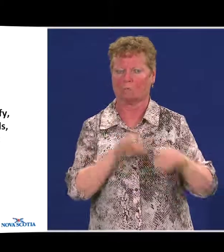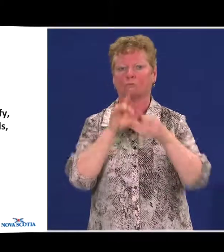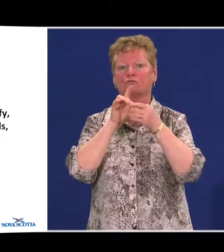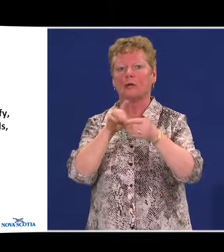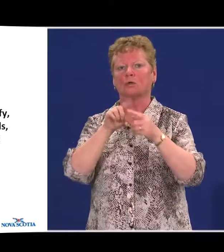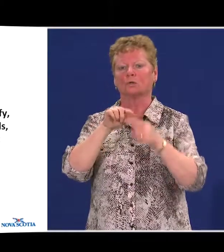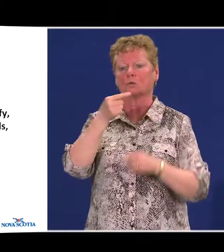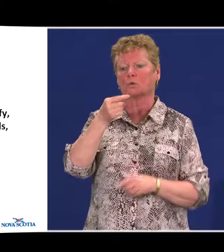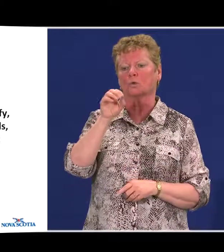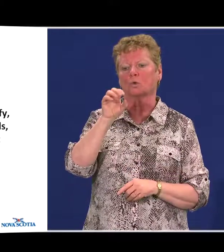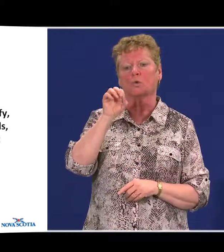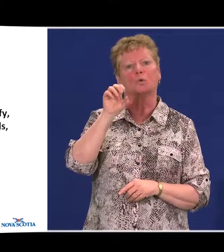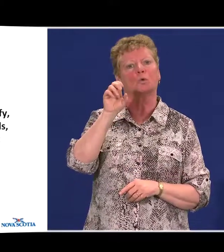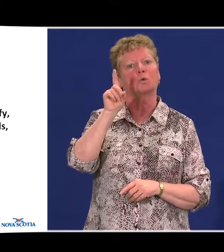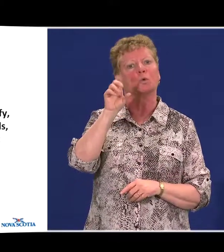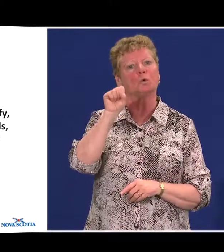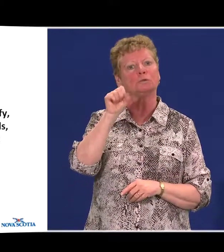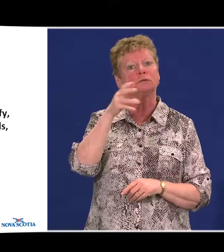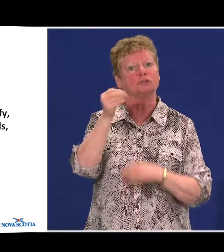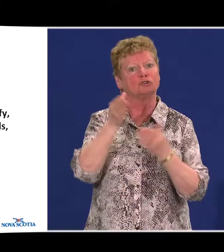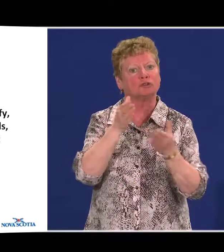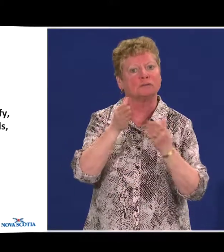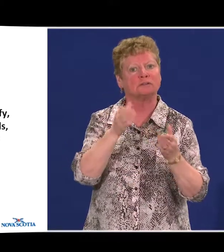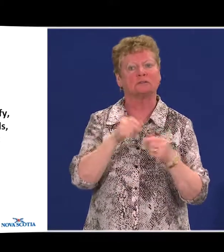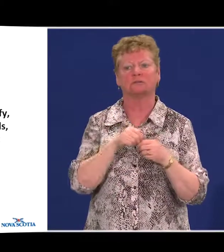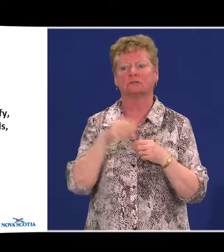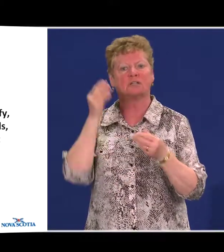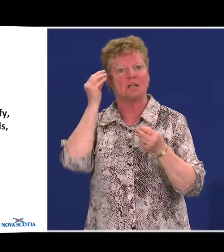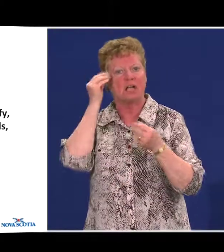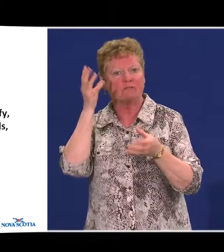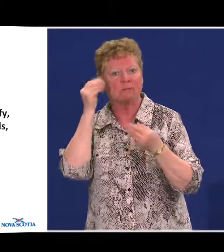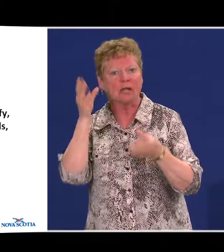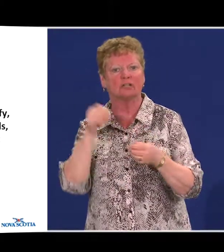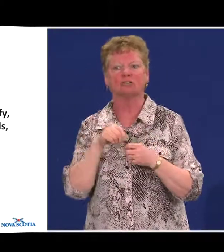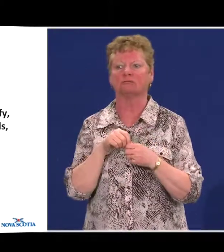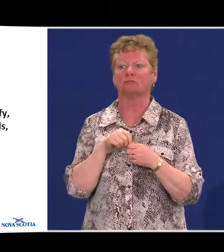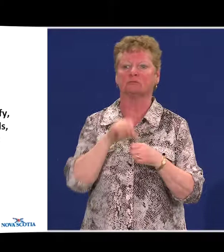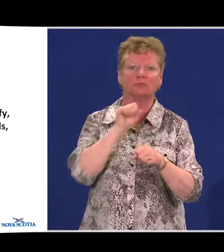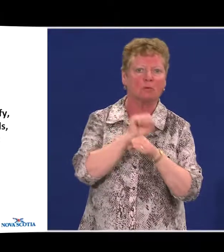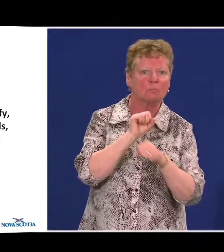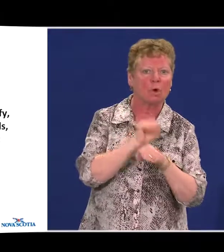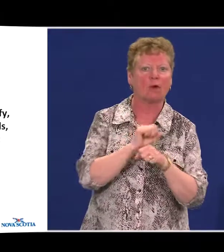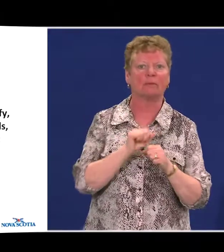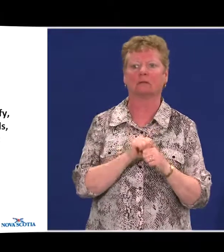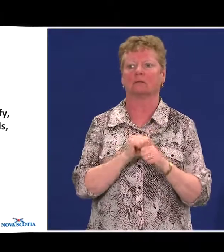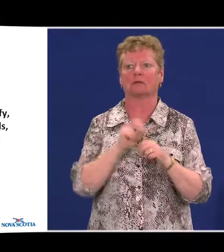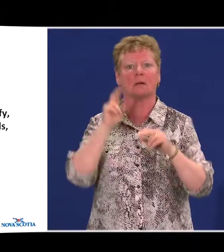services, information, employment, and the built environment.